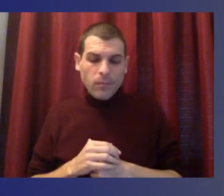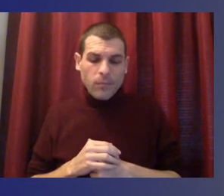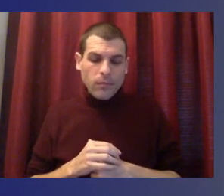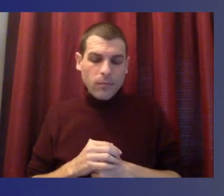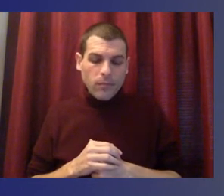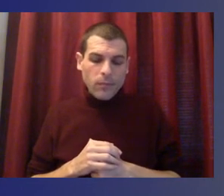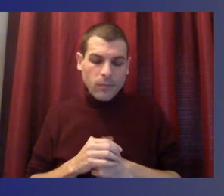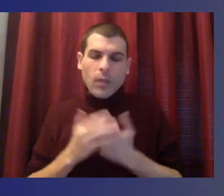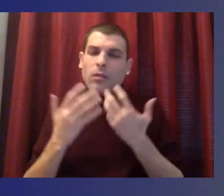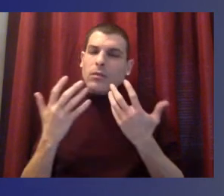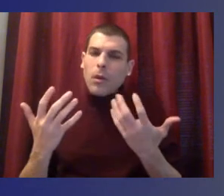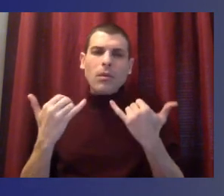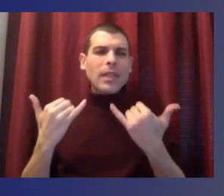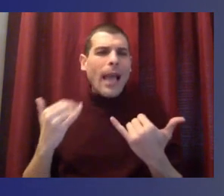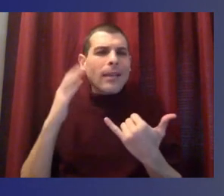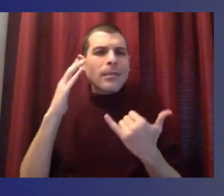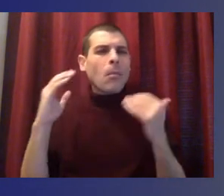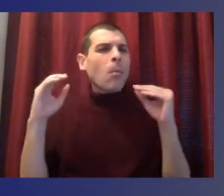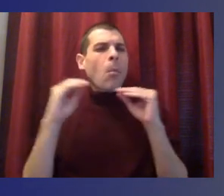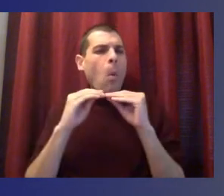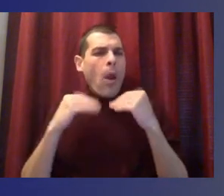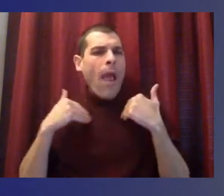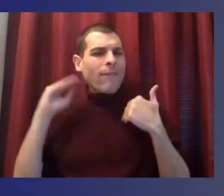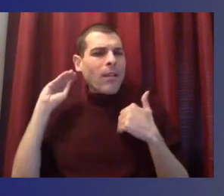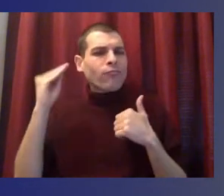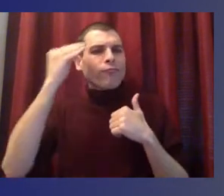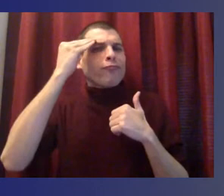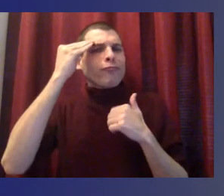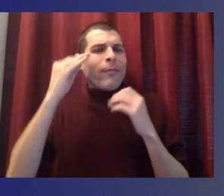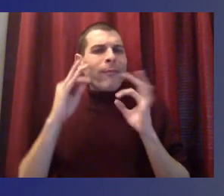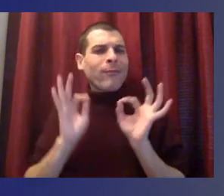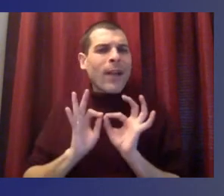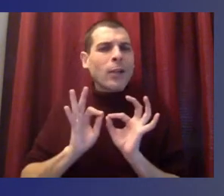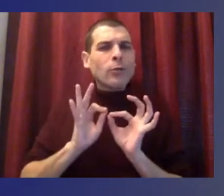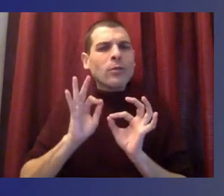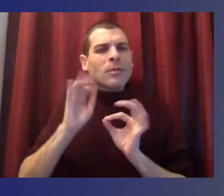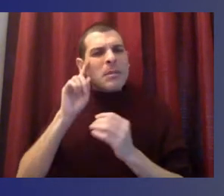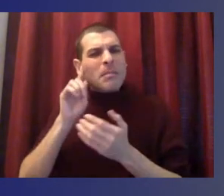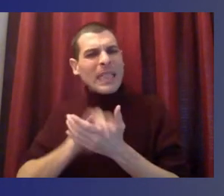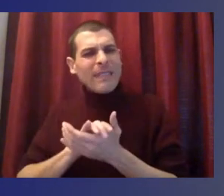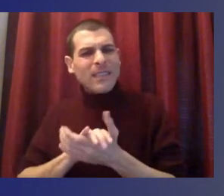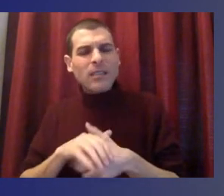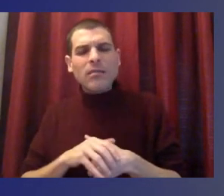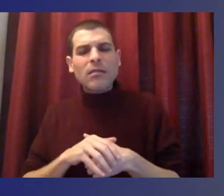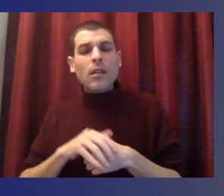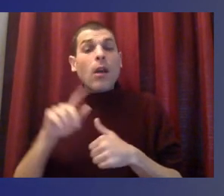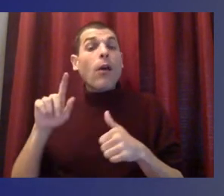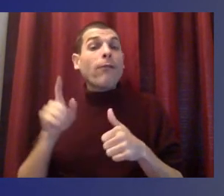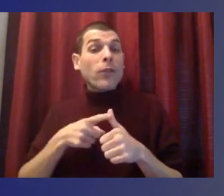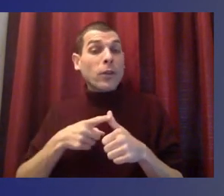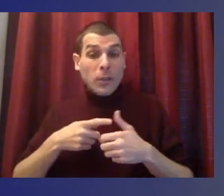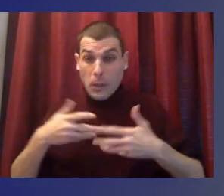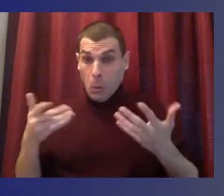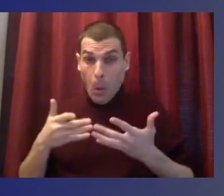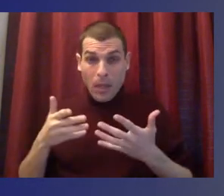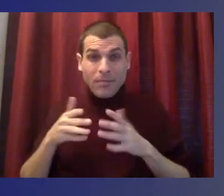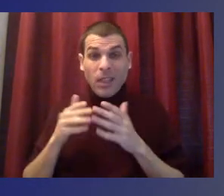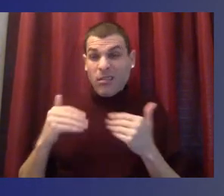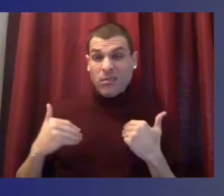important to keep being mindful of is the importance of listening to our youth. And in particular,